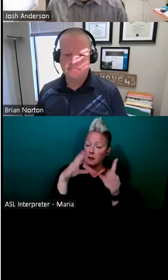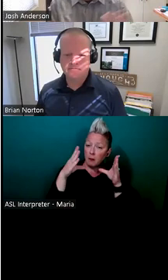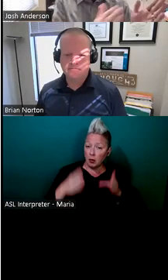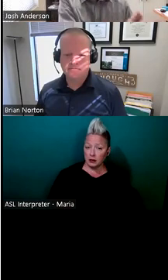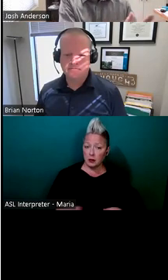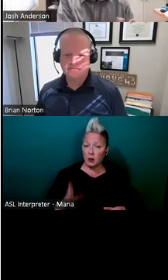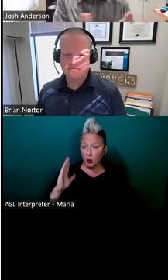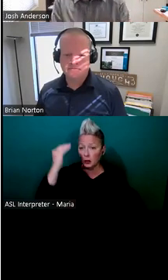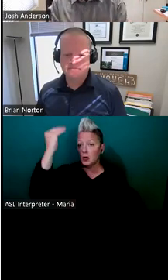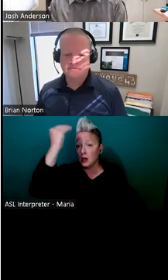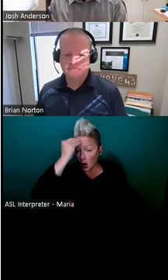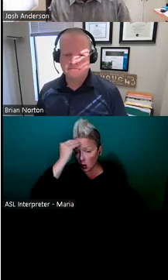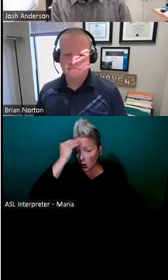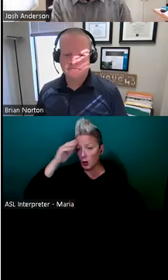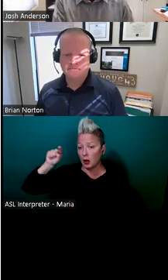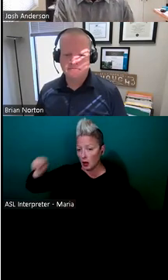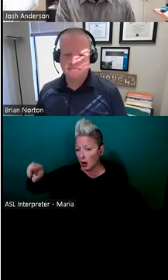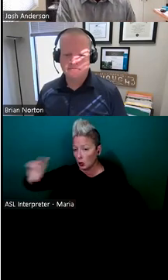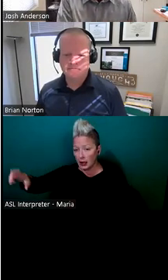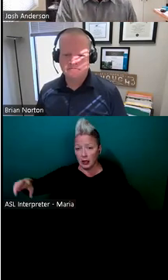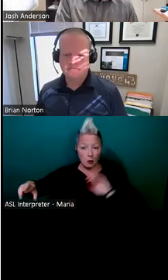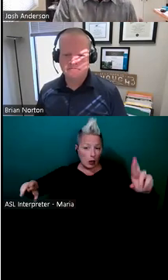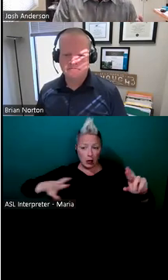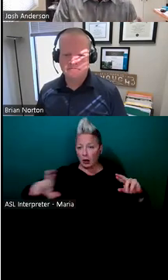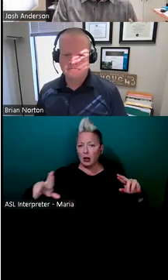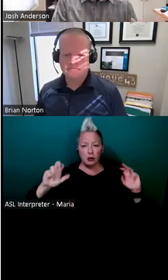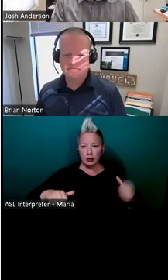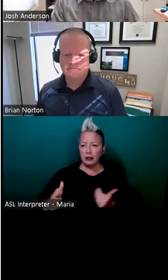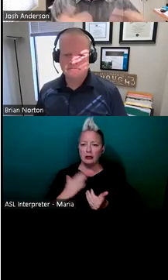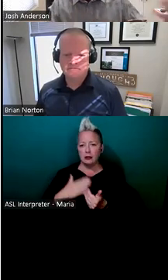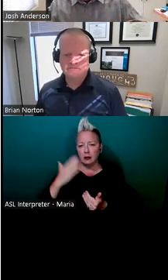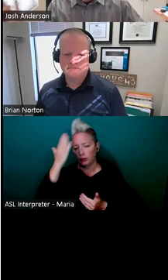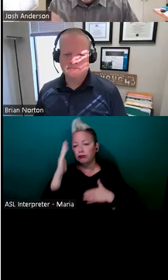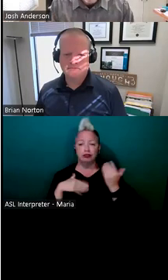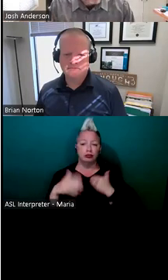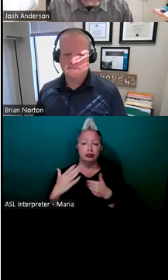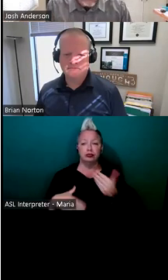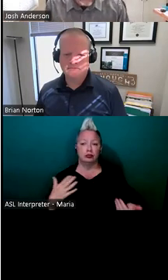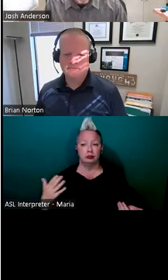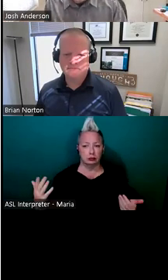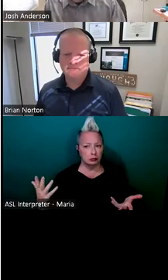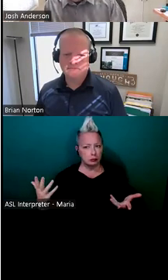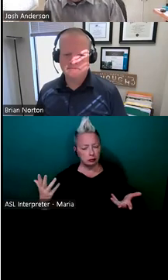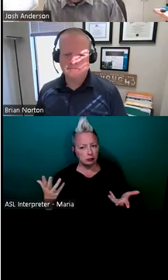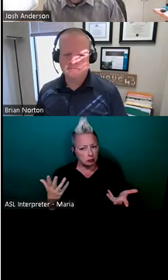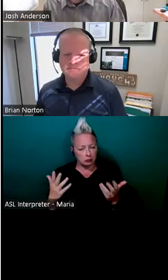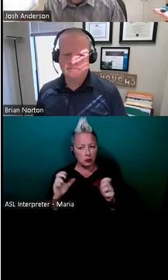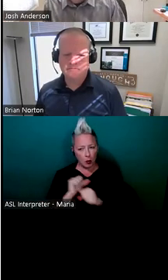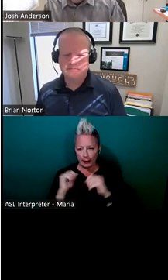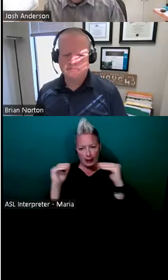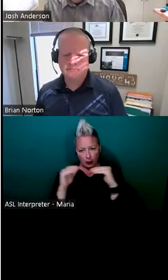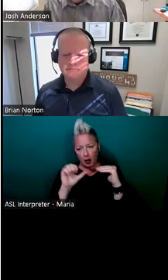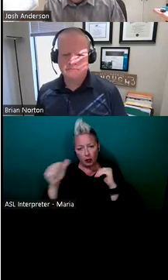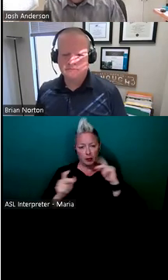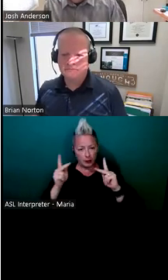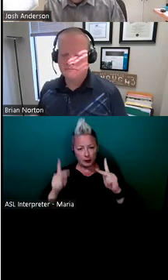would know when different things were ready, could stay on task and really could work just as productively and well as anyone else